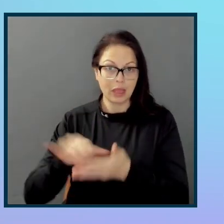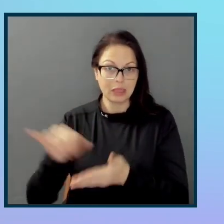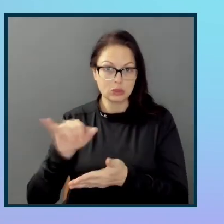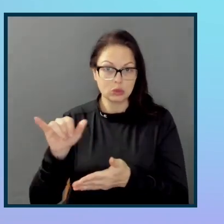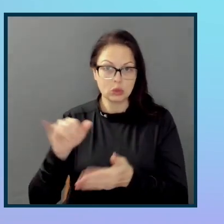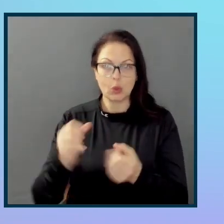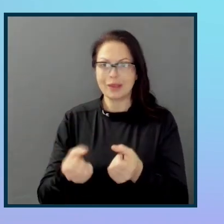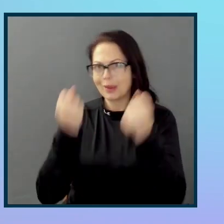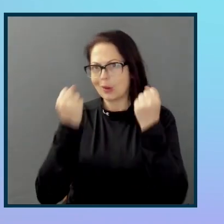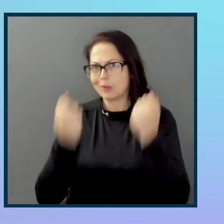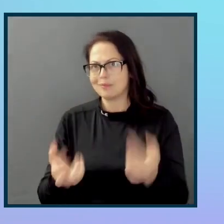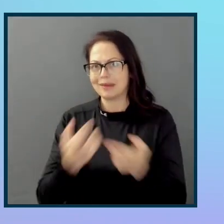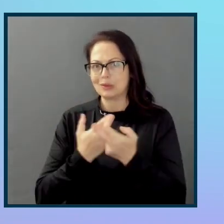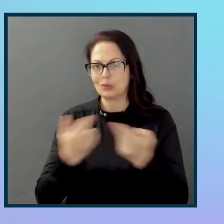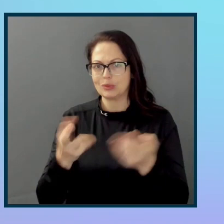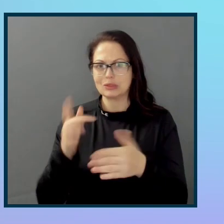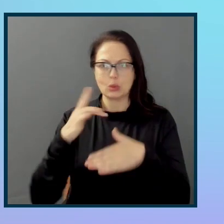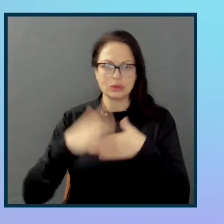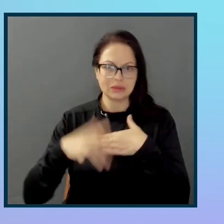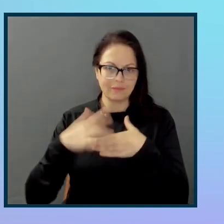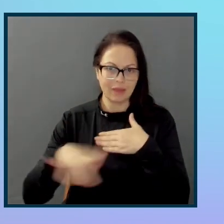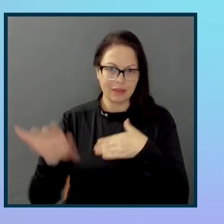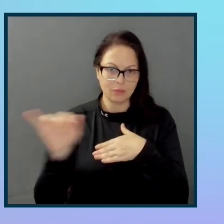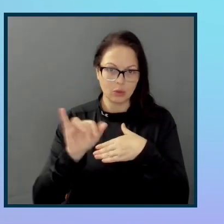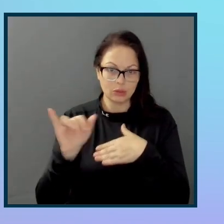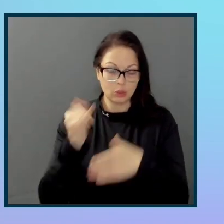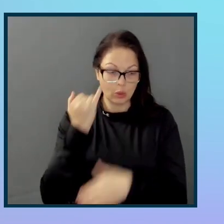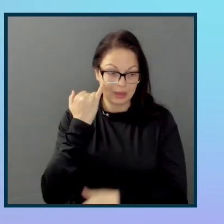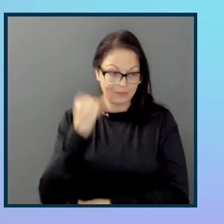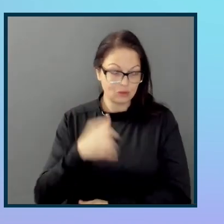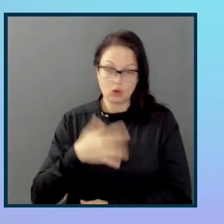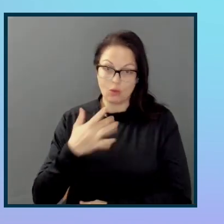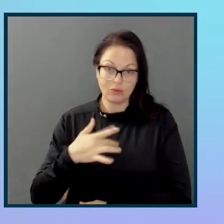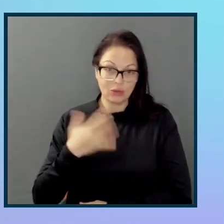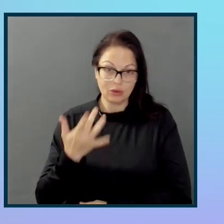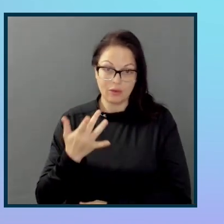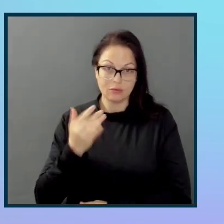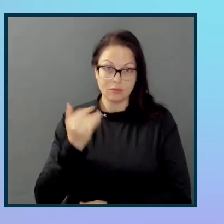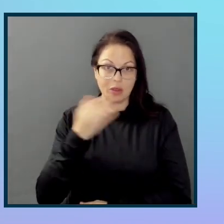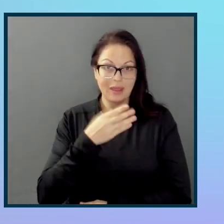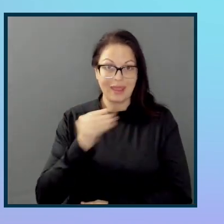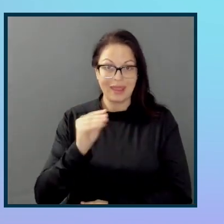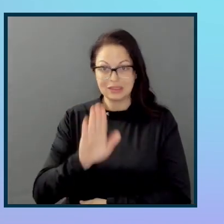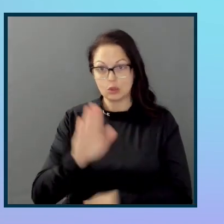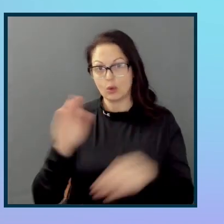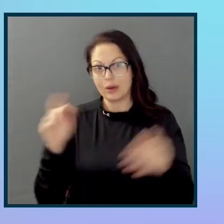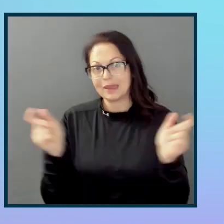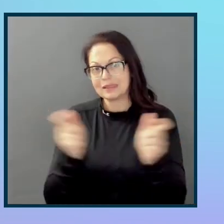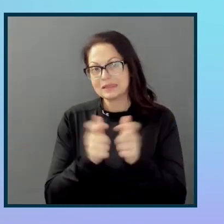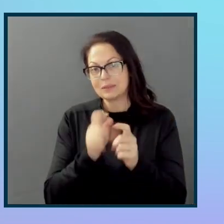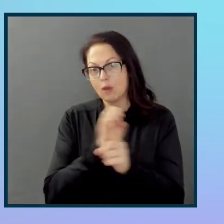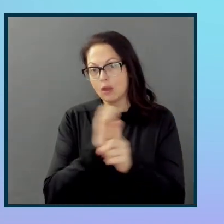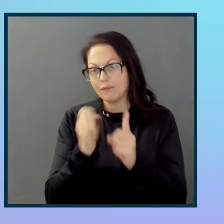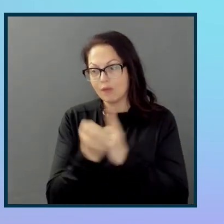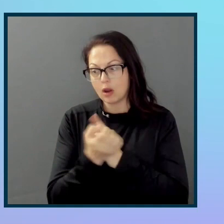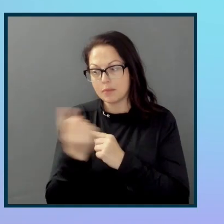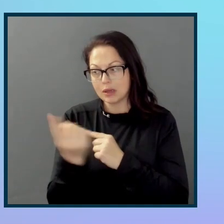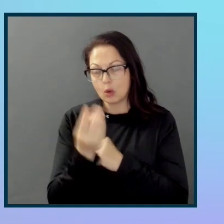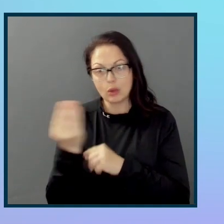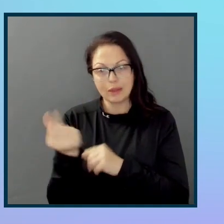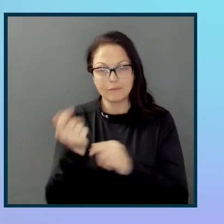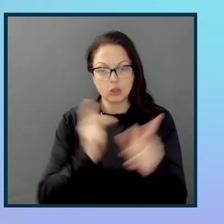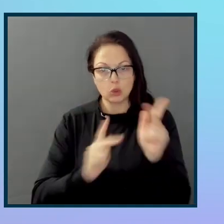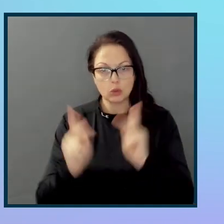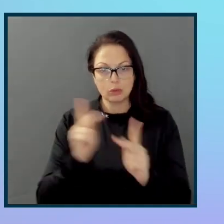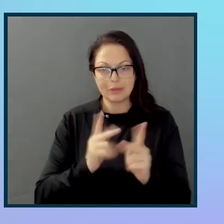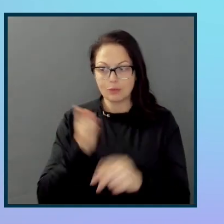if you're not sure, you know, if you don't feel comfortable, and you're in a small environment, and you only feel like there's only a couple of people around, then absolutely